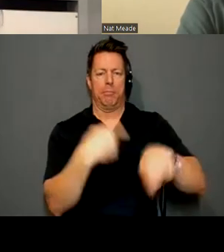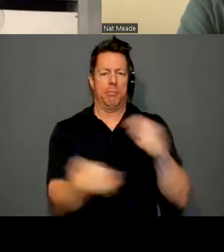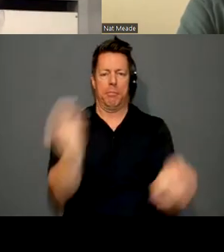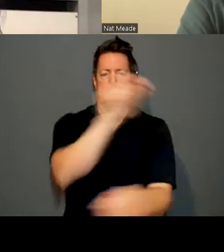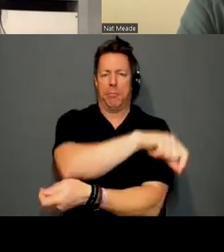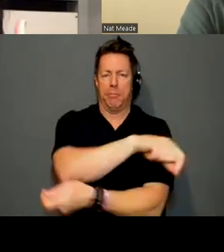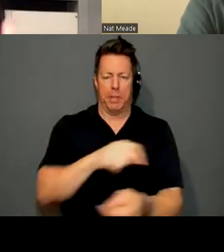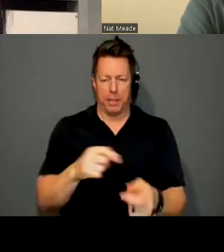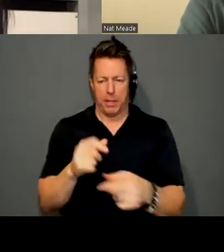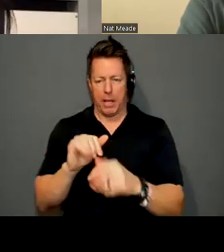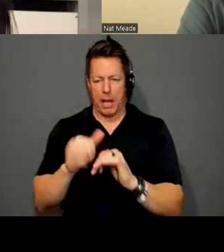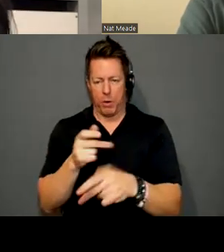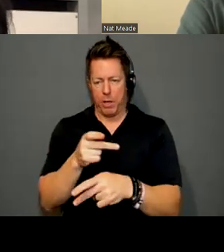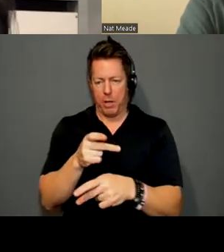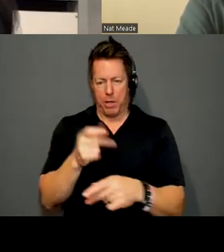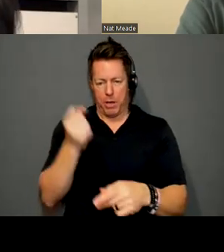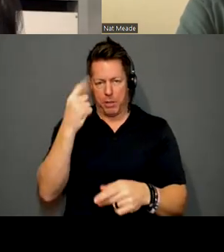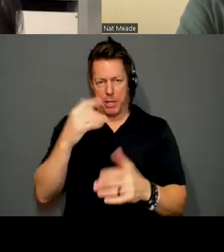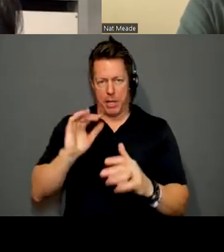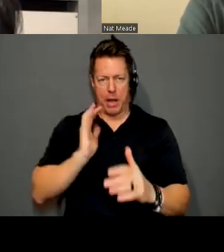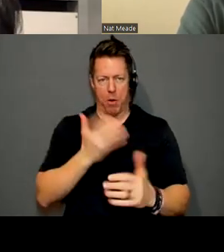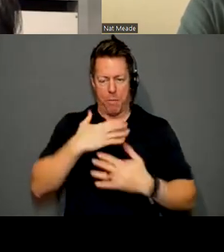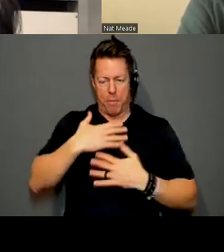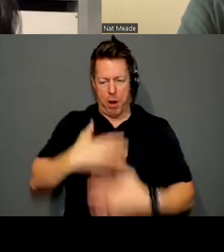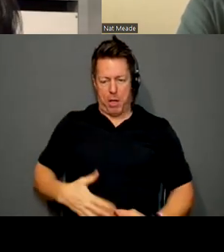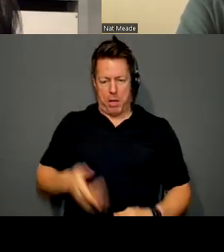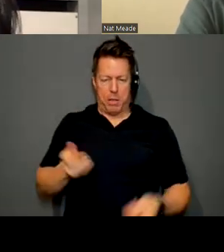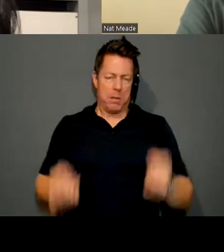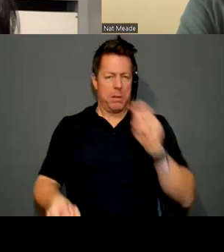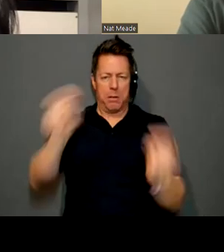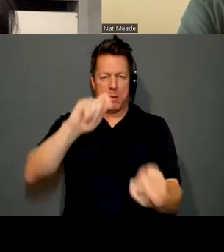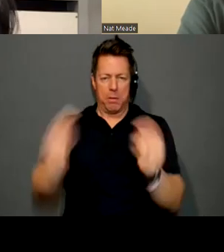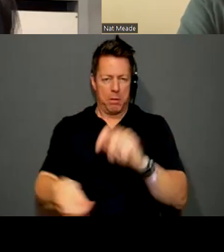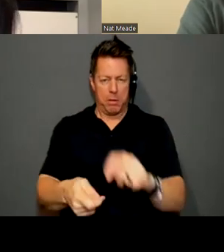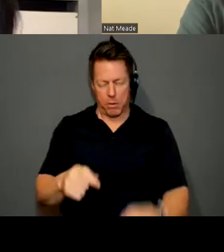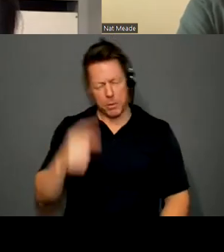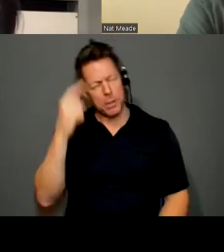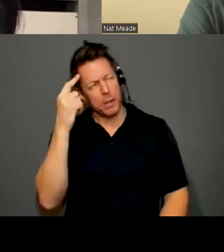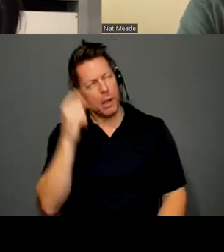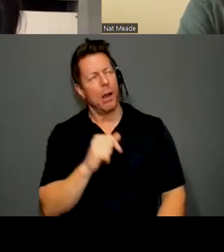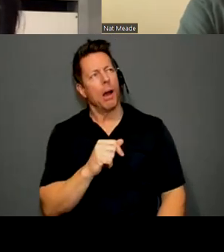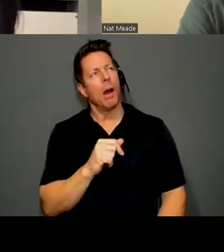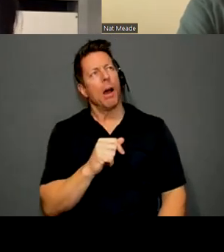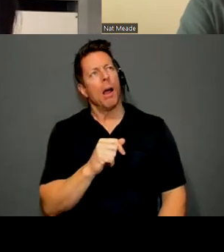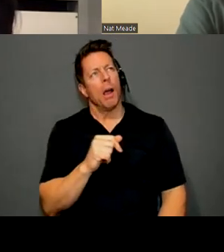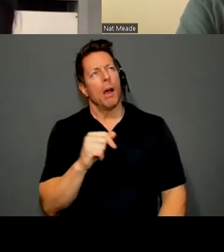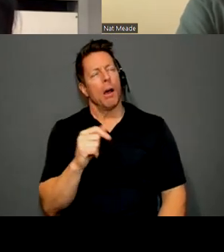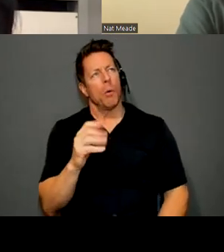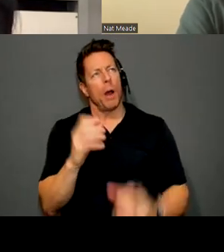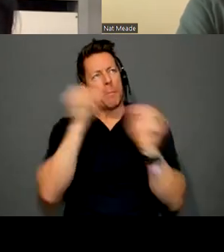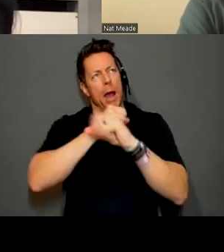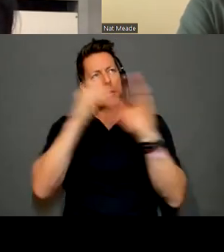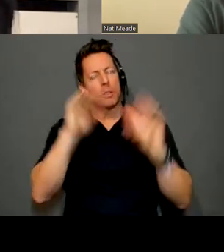objects, but also the way that we understand the body. And so, when I was thinking about that, I was like, oh, so much of what I imagine your